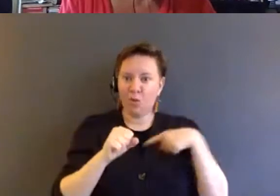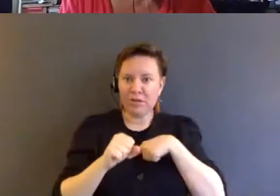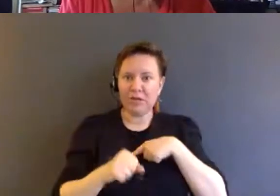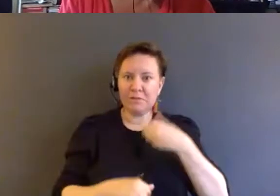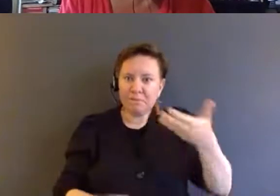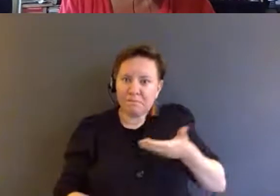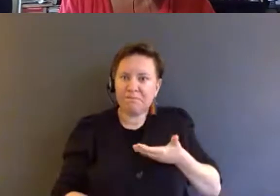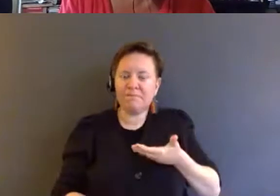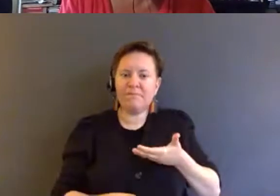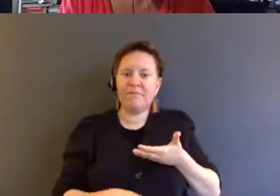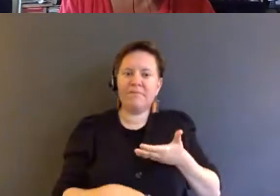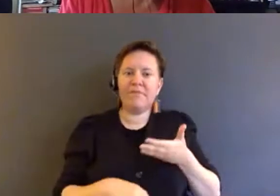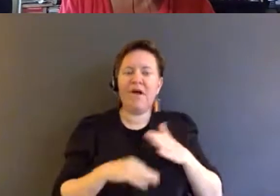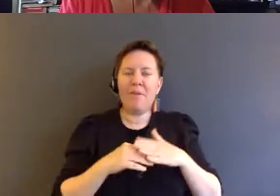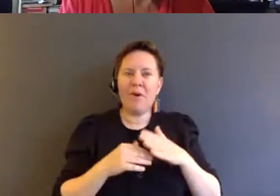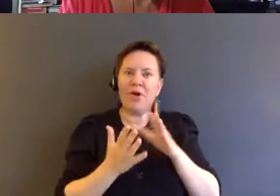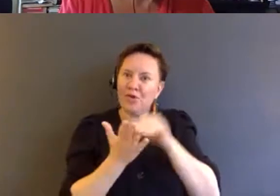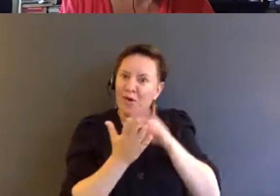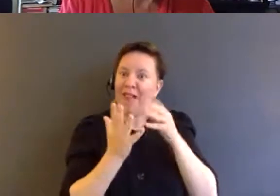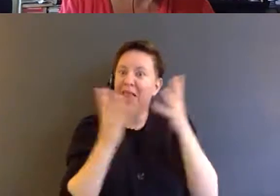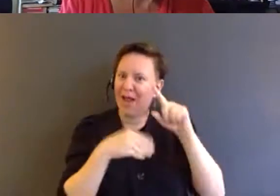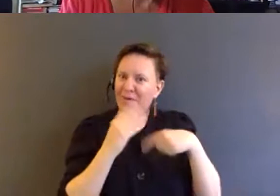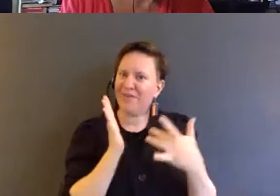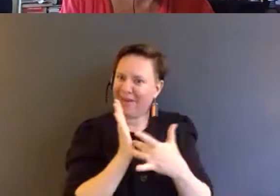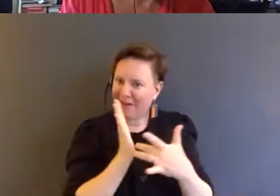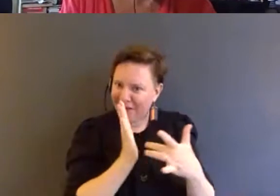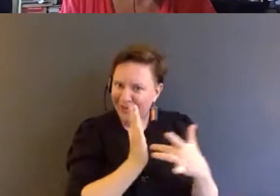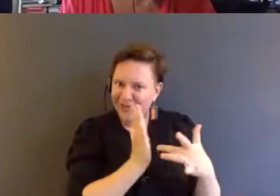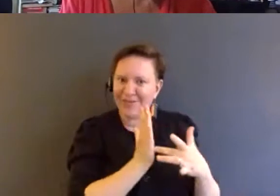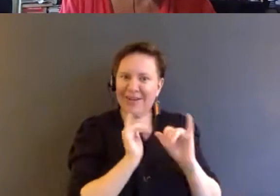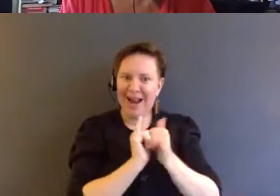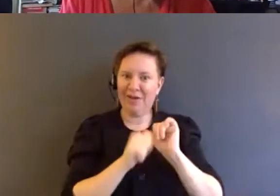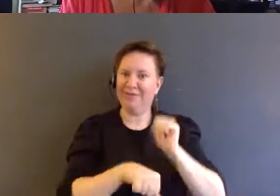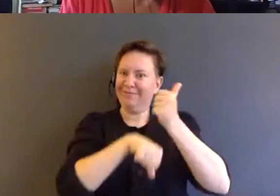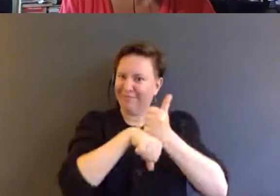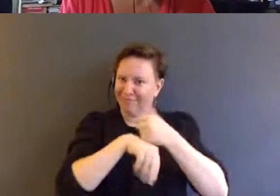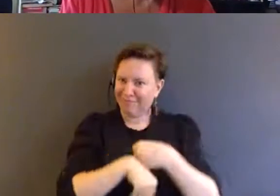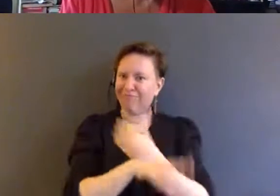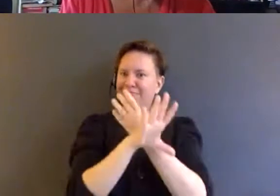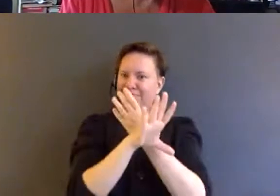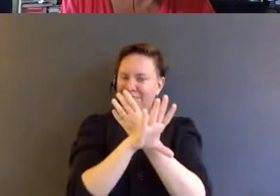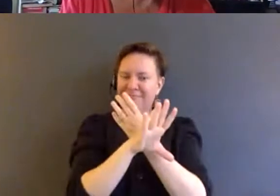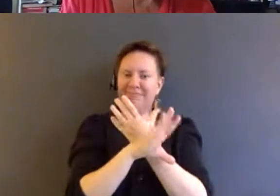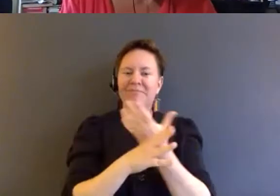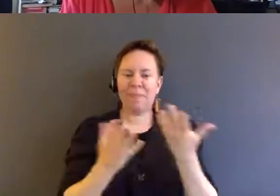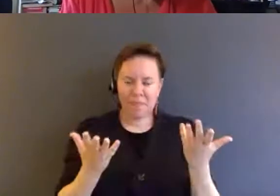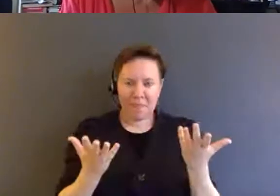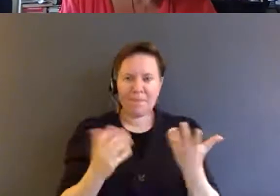On the way, we learned a lot about technology and how to do this online and also